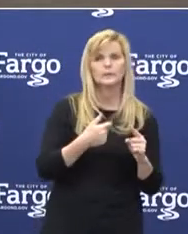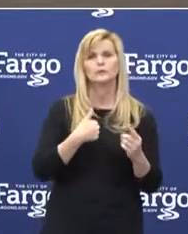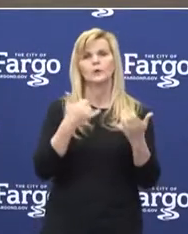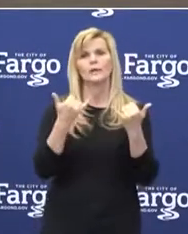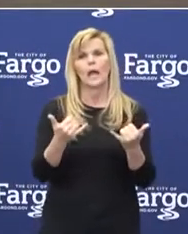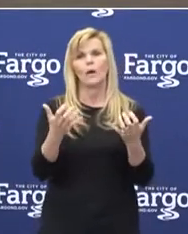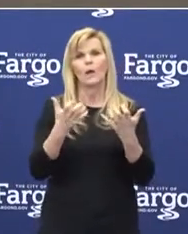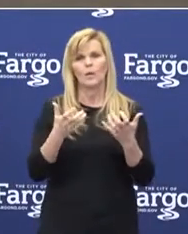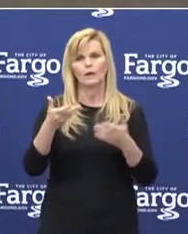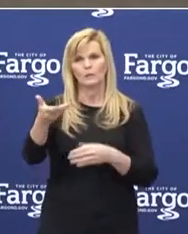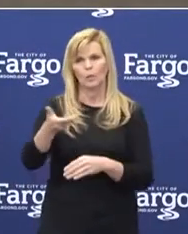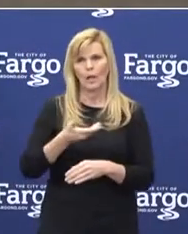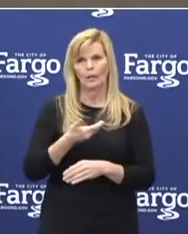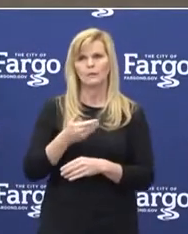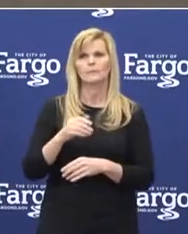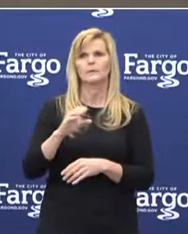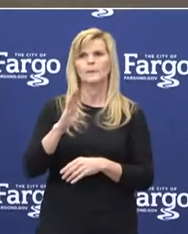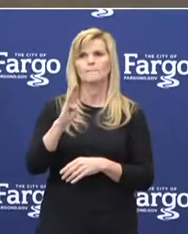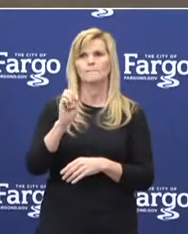President Bernie Dardas.